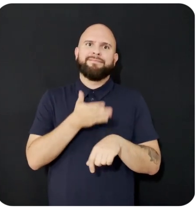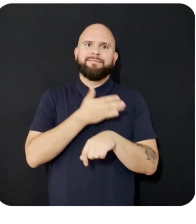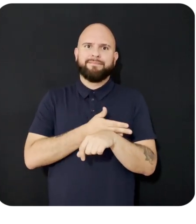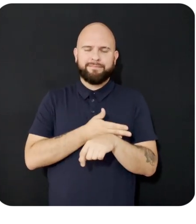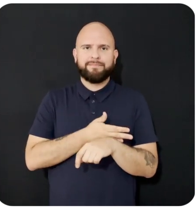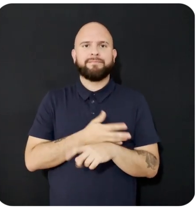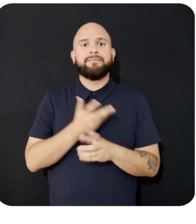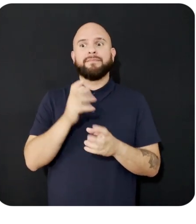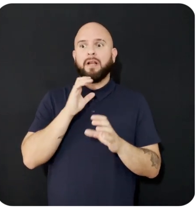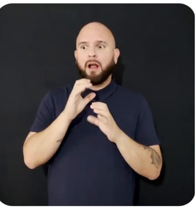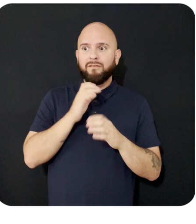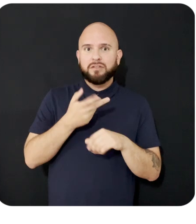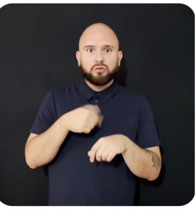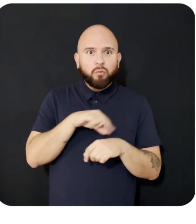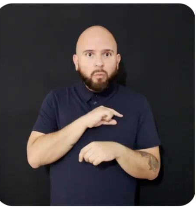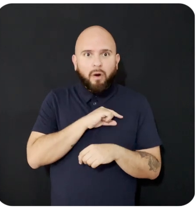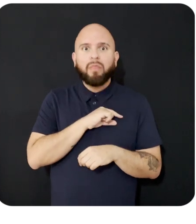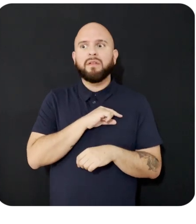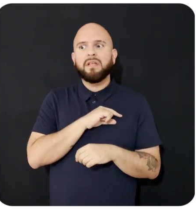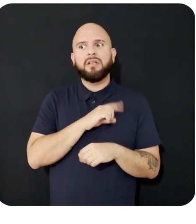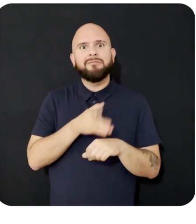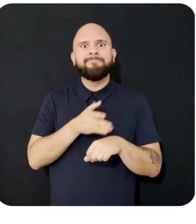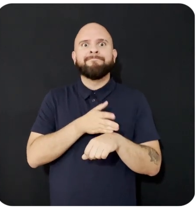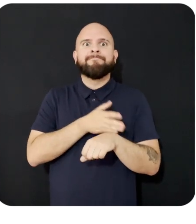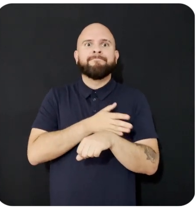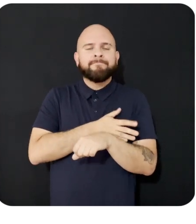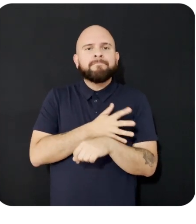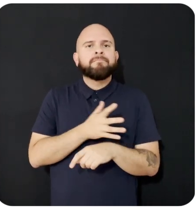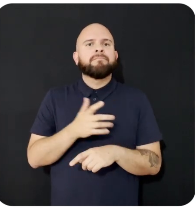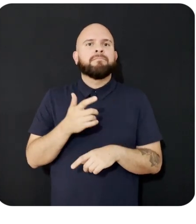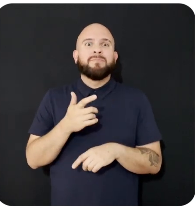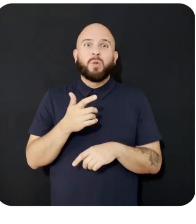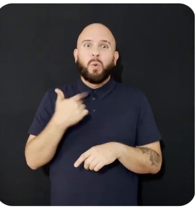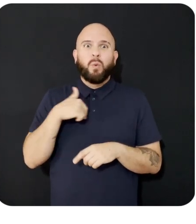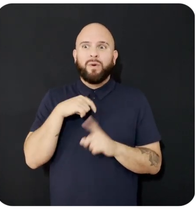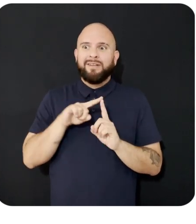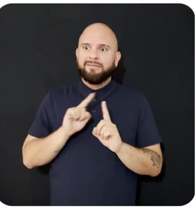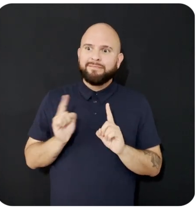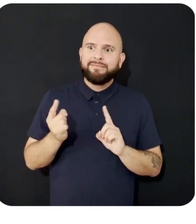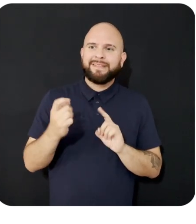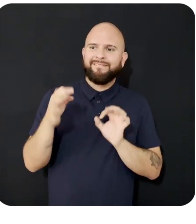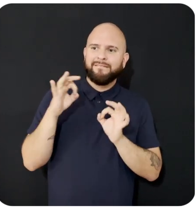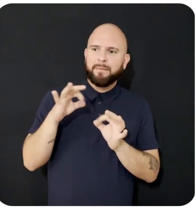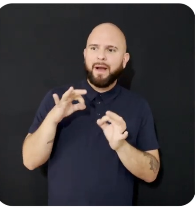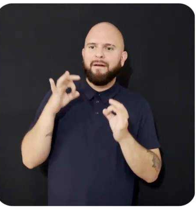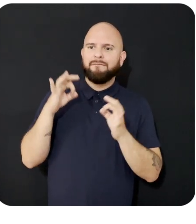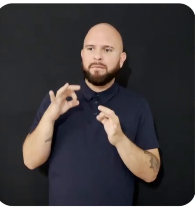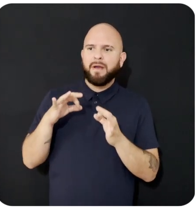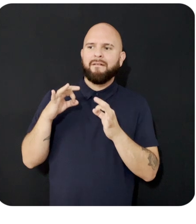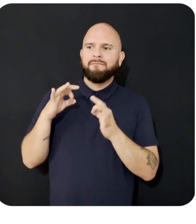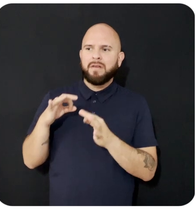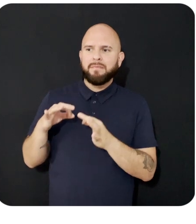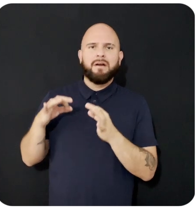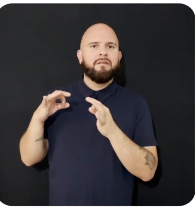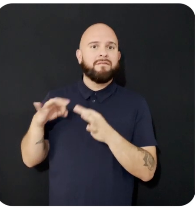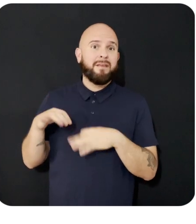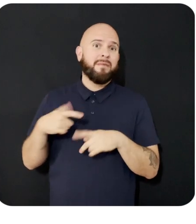through multiple rounds of supervised fine-tuning and reinforcement learning from human feedback.